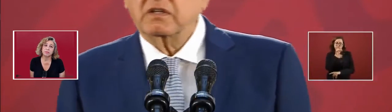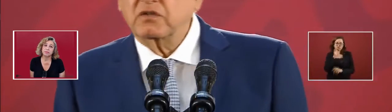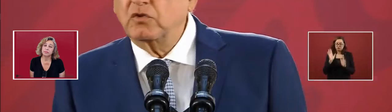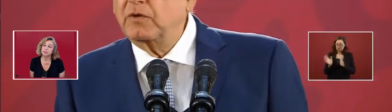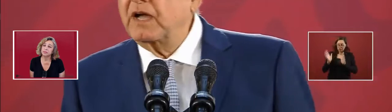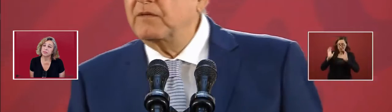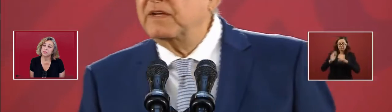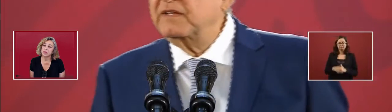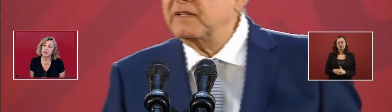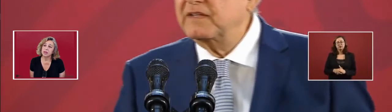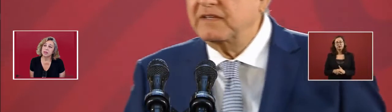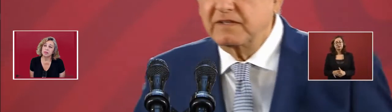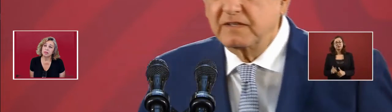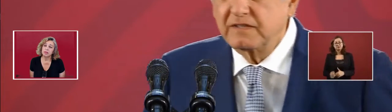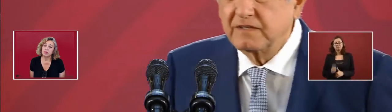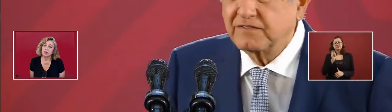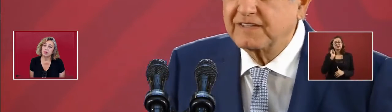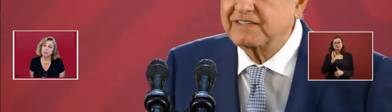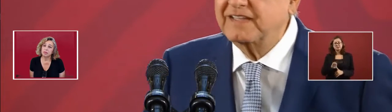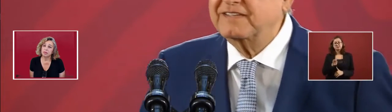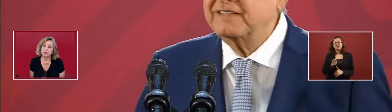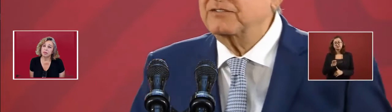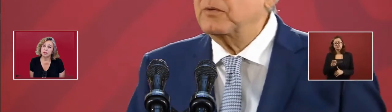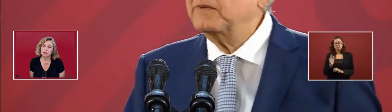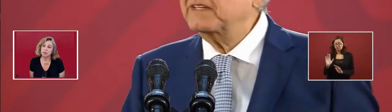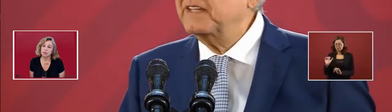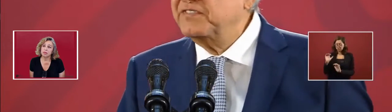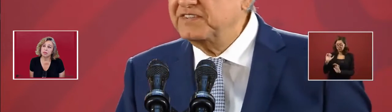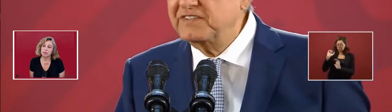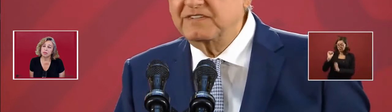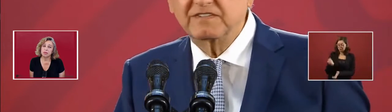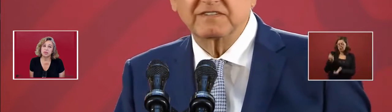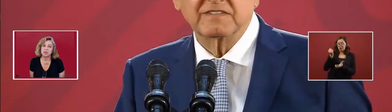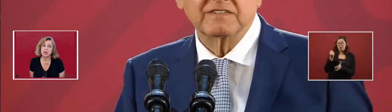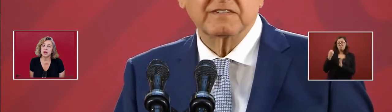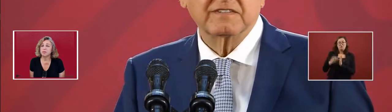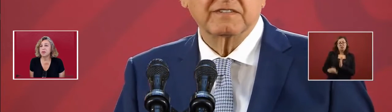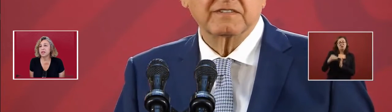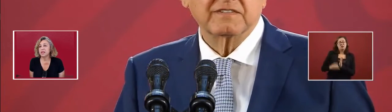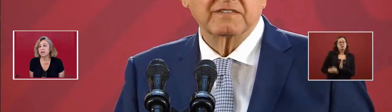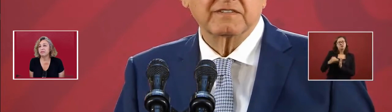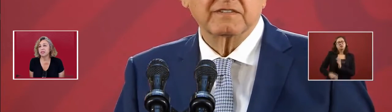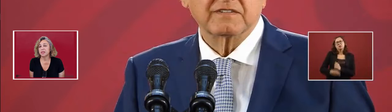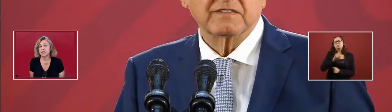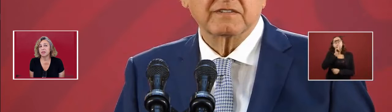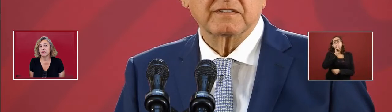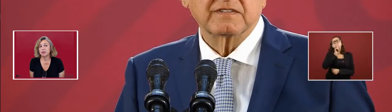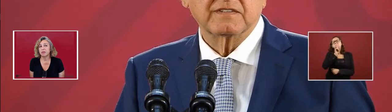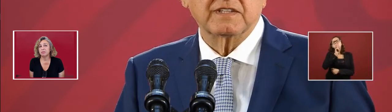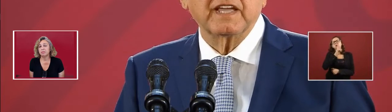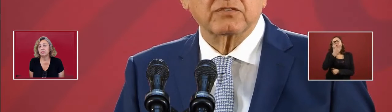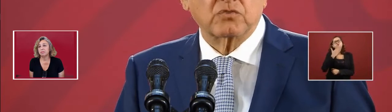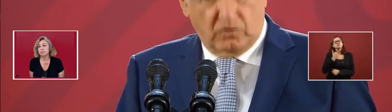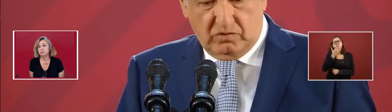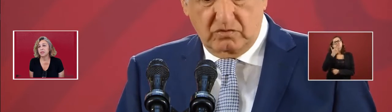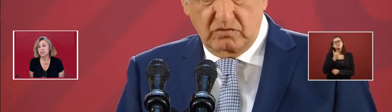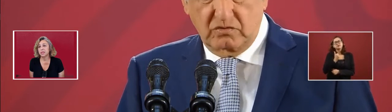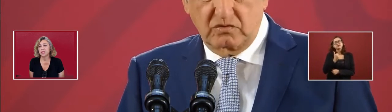there is not going to be any deficit or